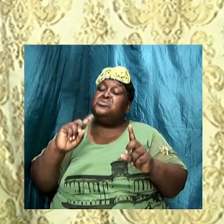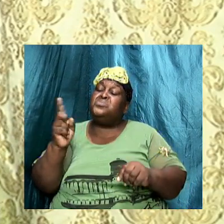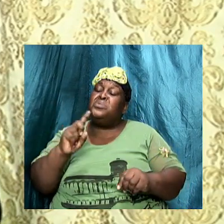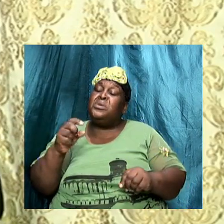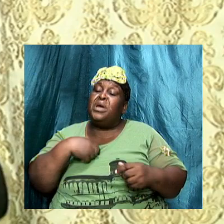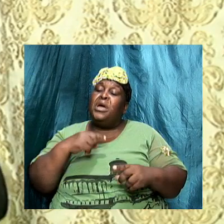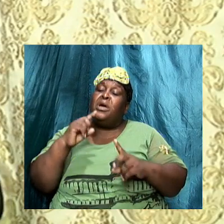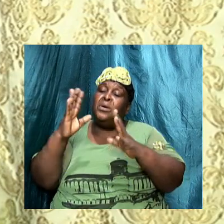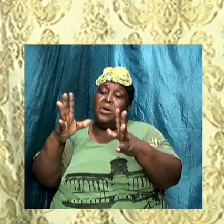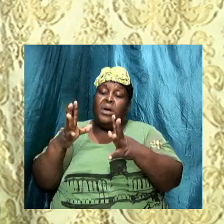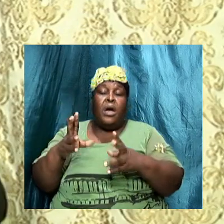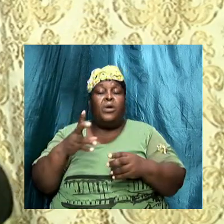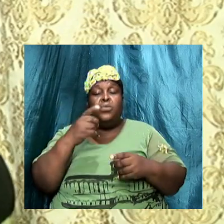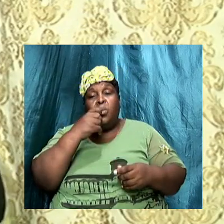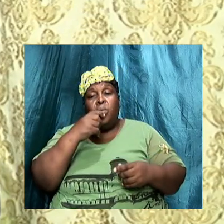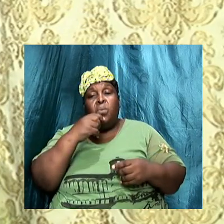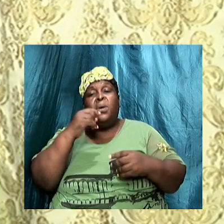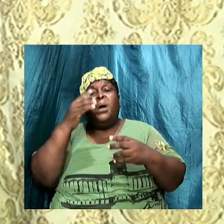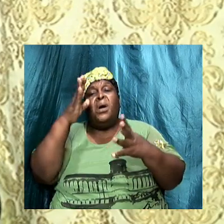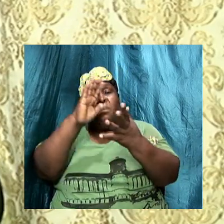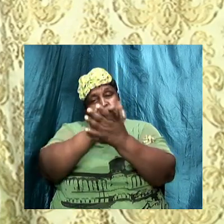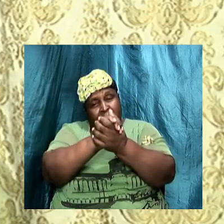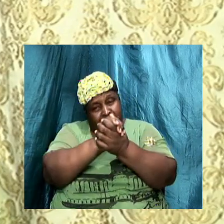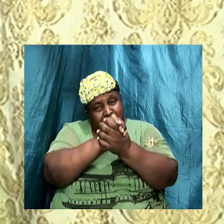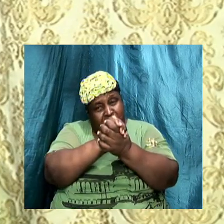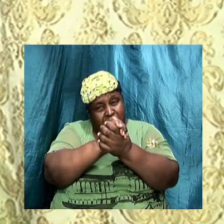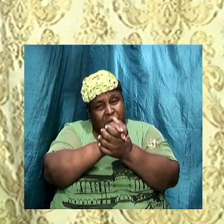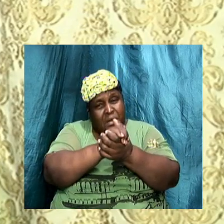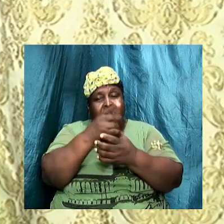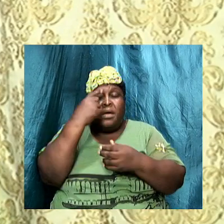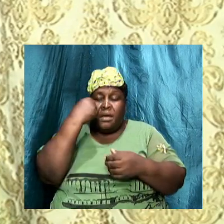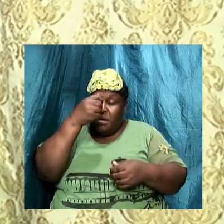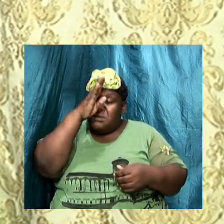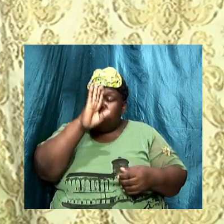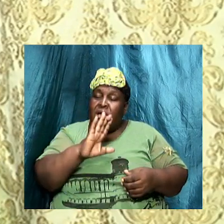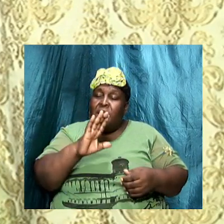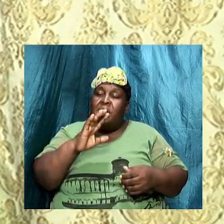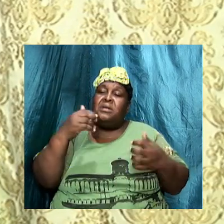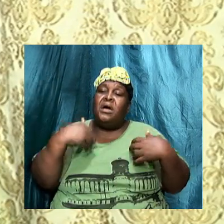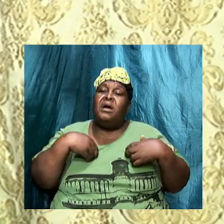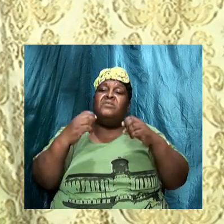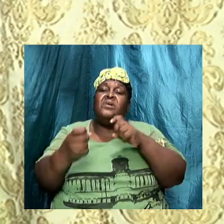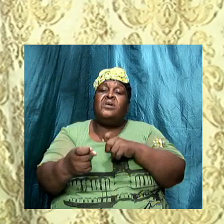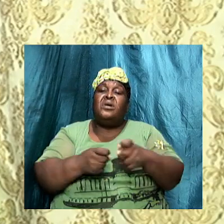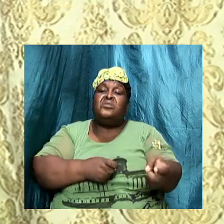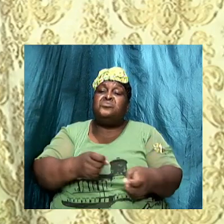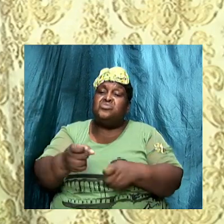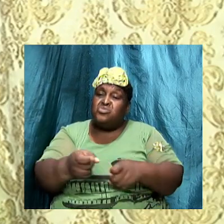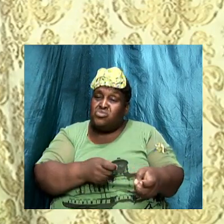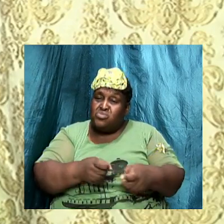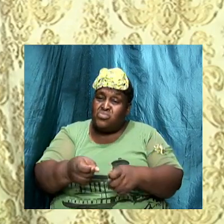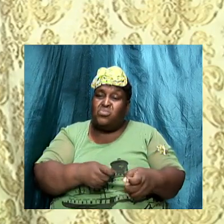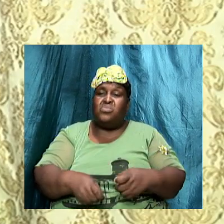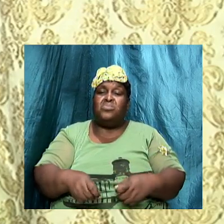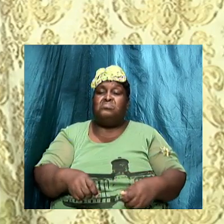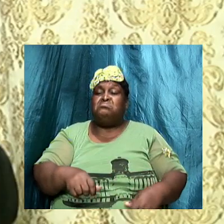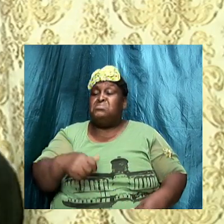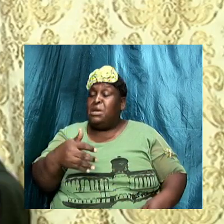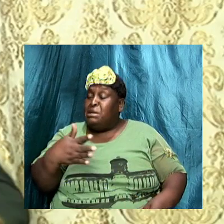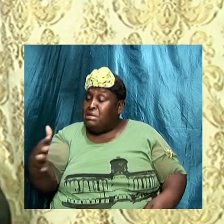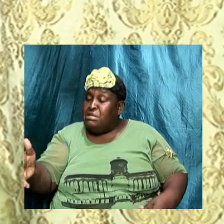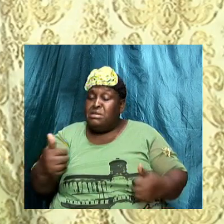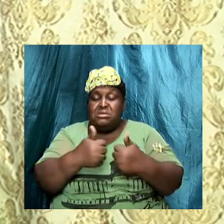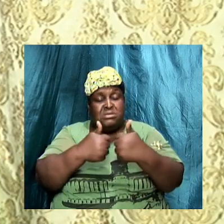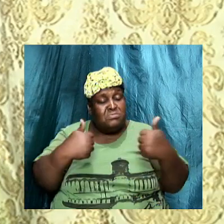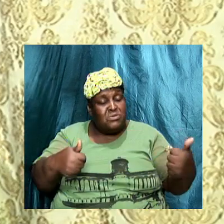want you to marry. Because God has control. Anything that is separated unto God God